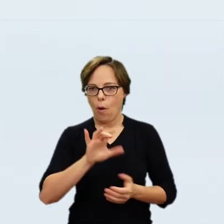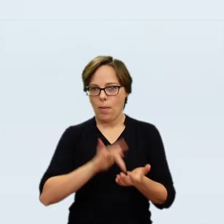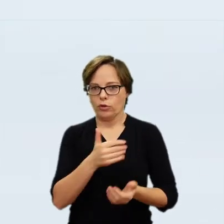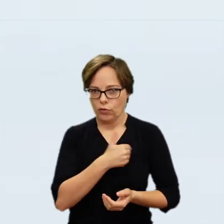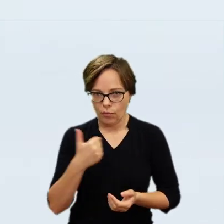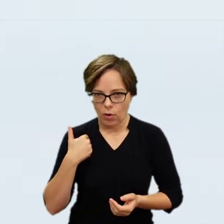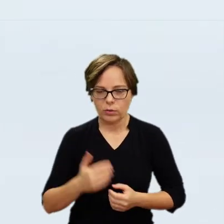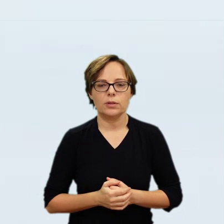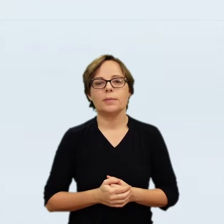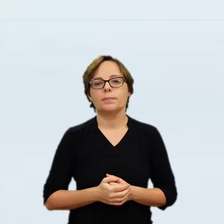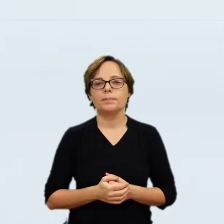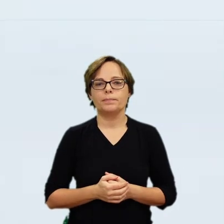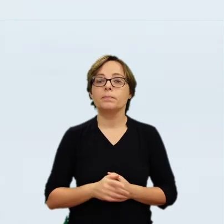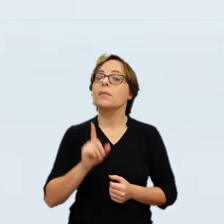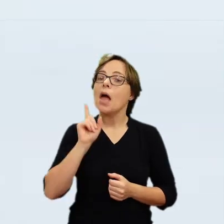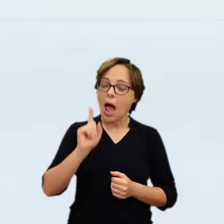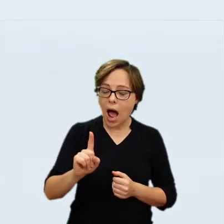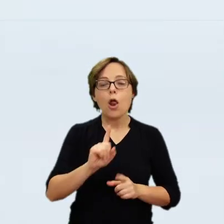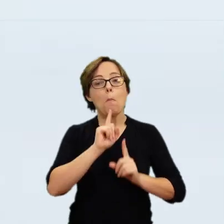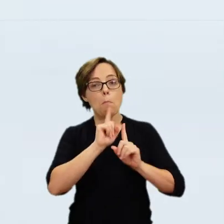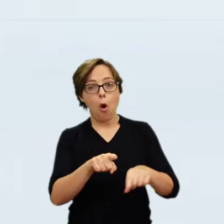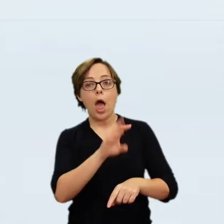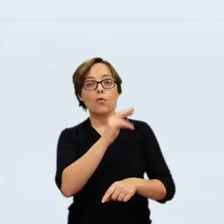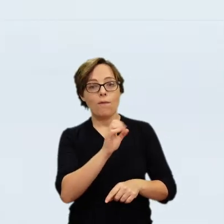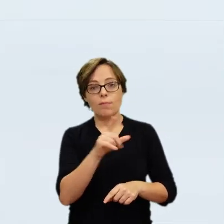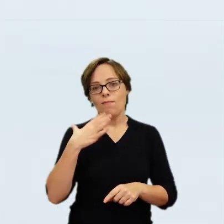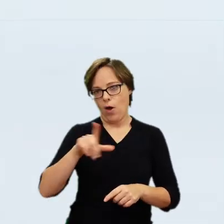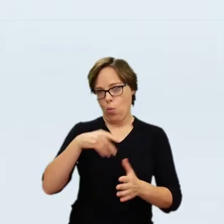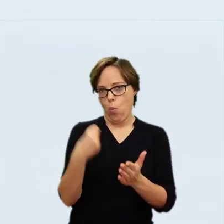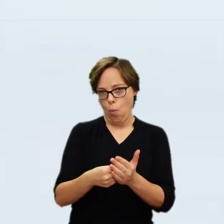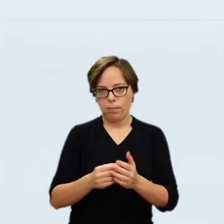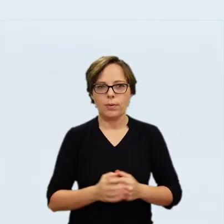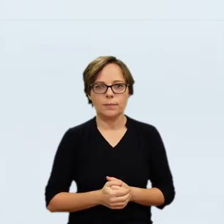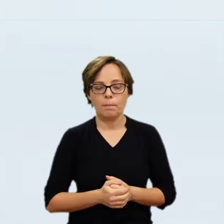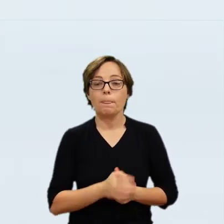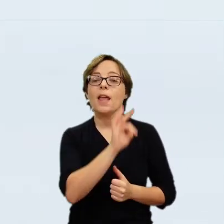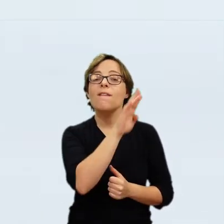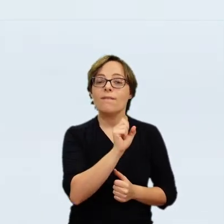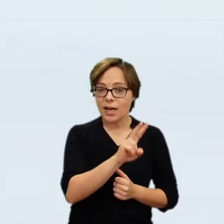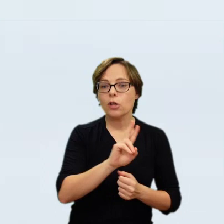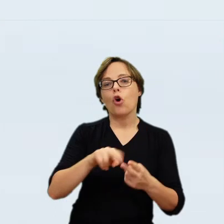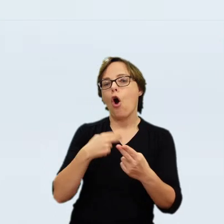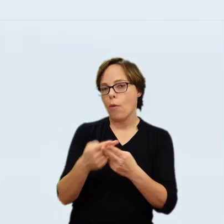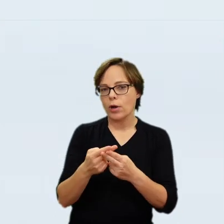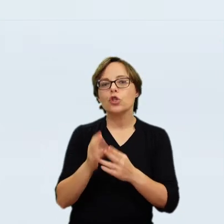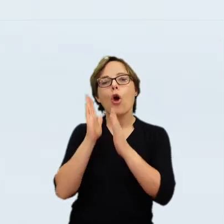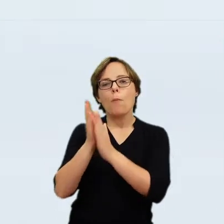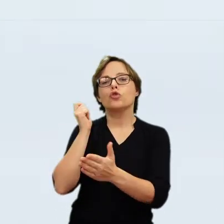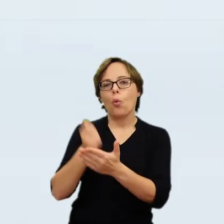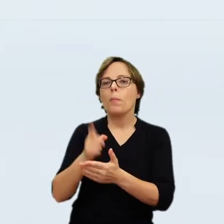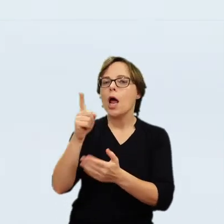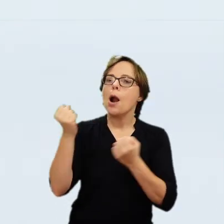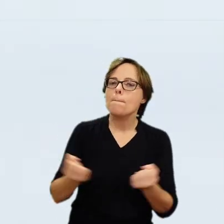It is entirely unclear when Valerian gave the Rembrandt to his daughter, if it was a gift before his death